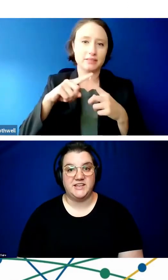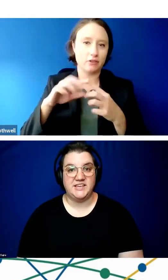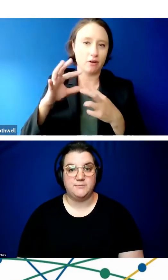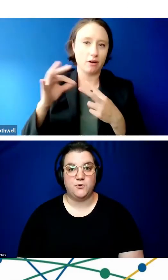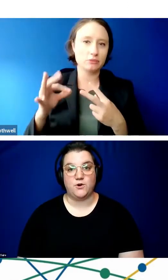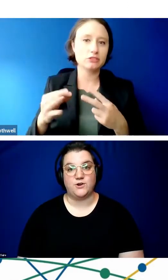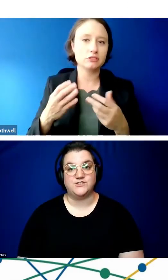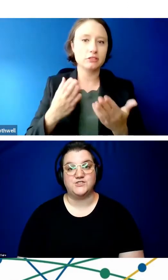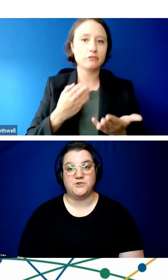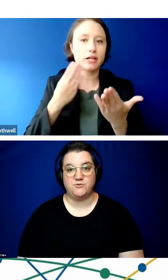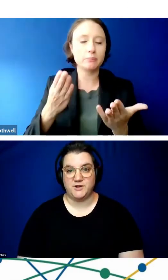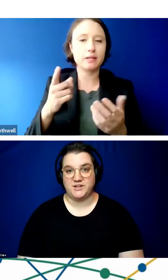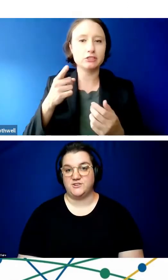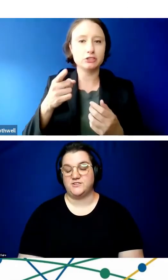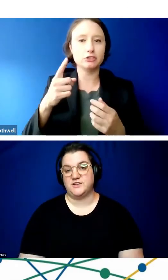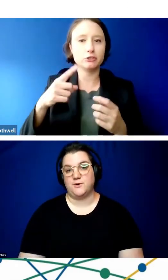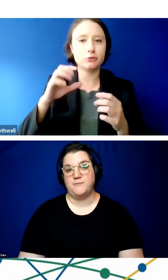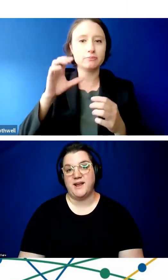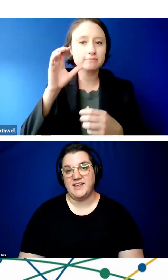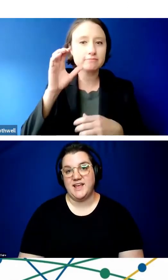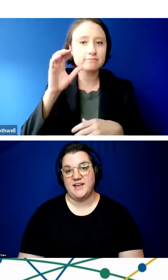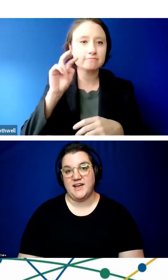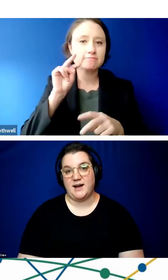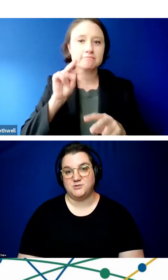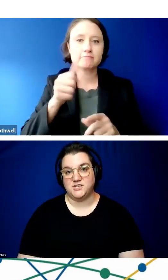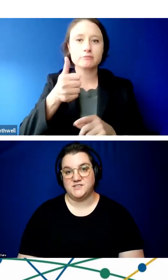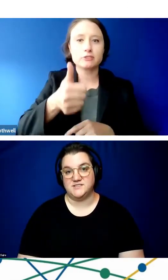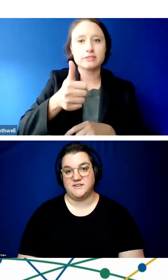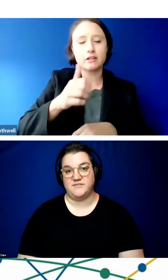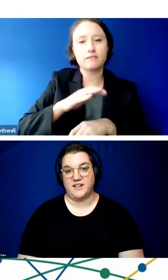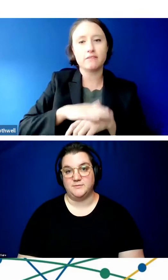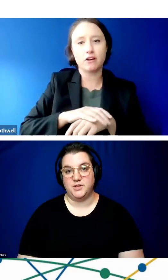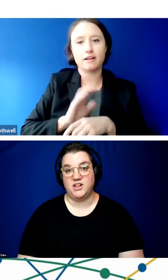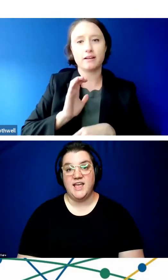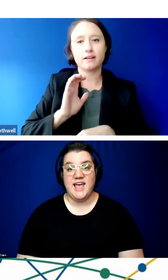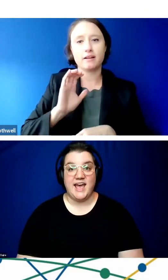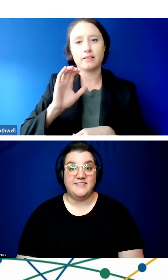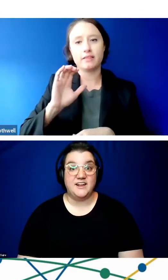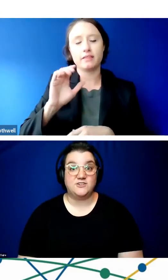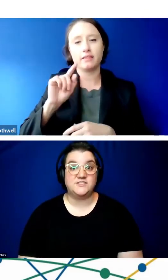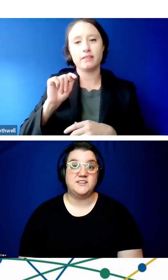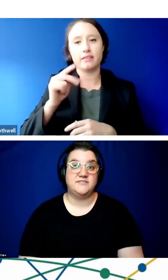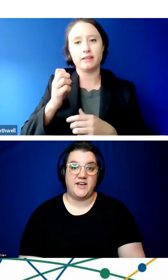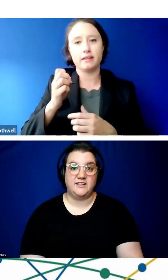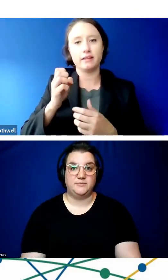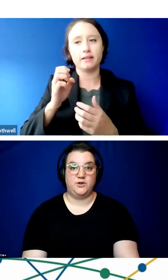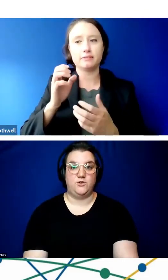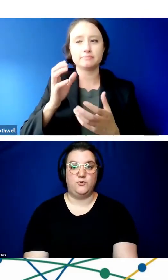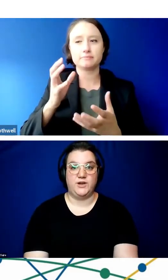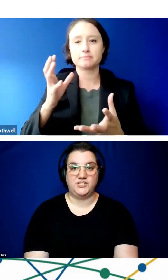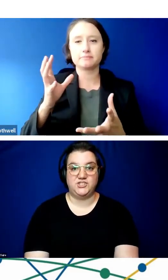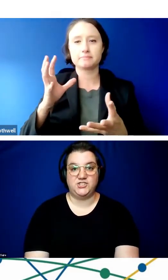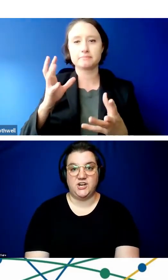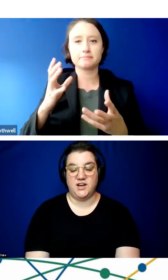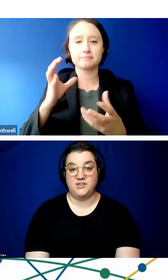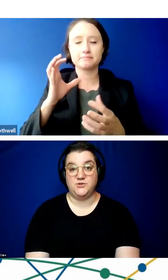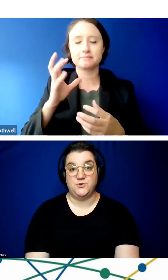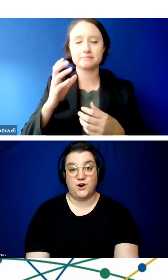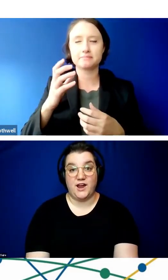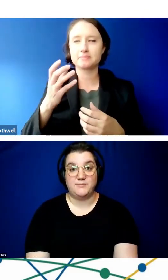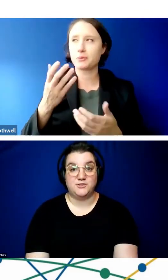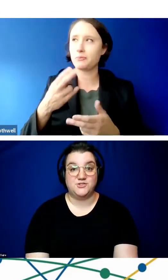large print keyboard, screen readers, there were many options available, and that are still available, which